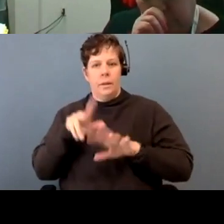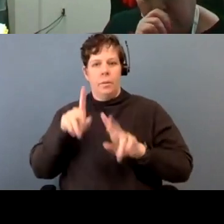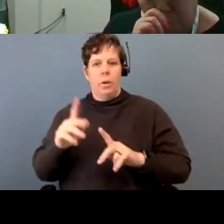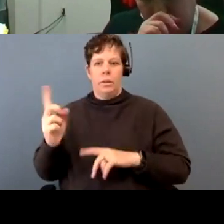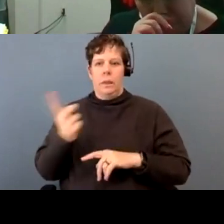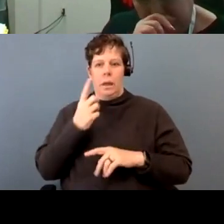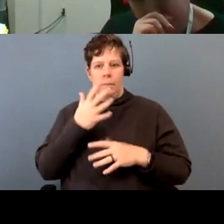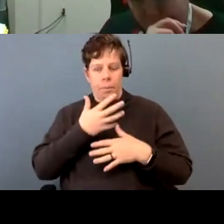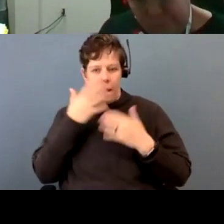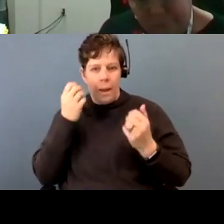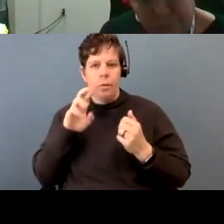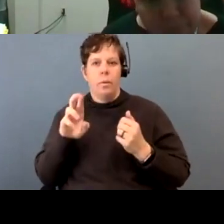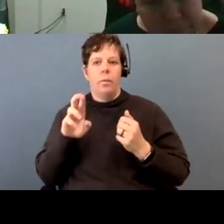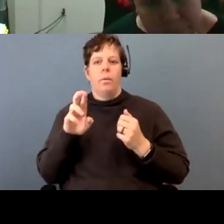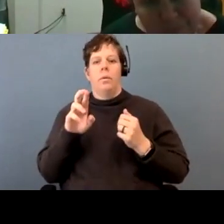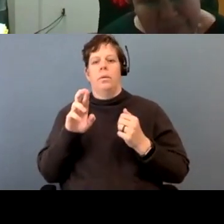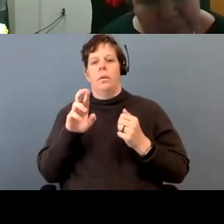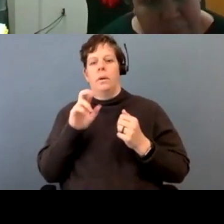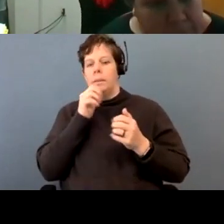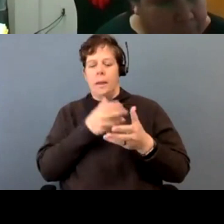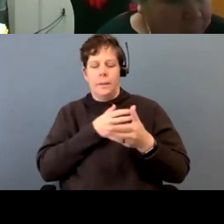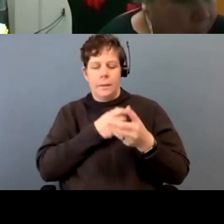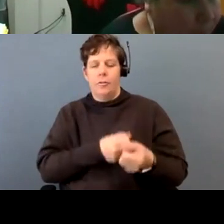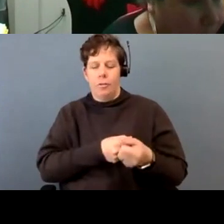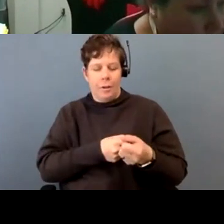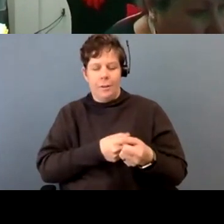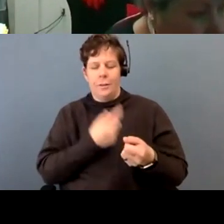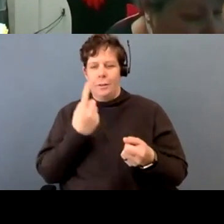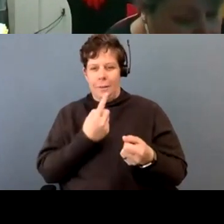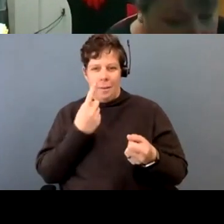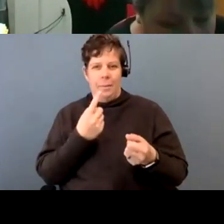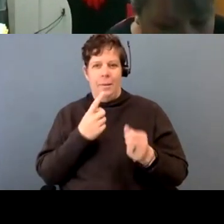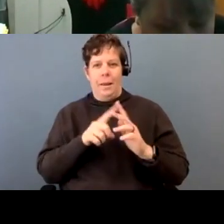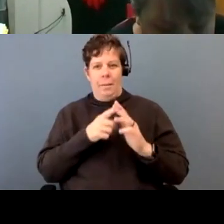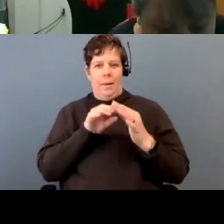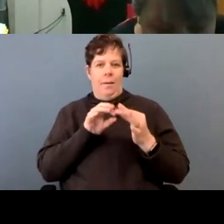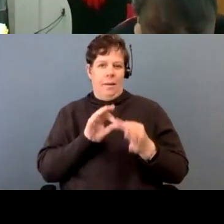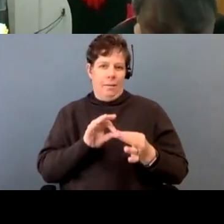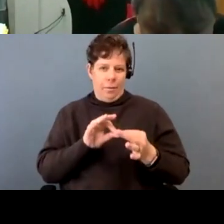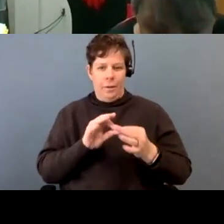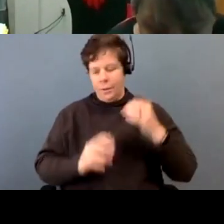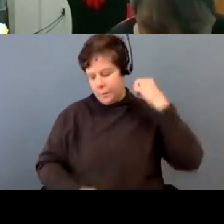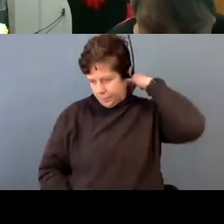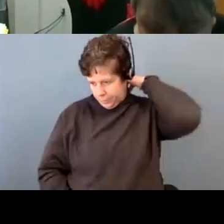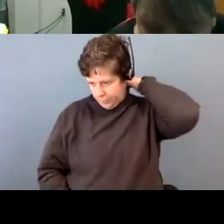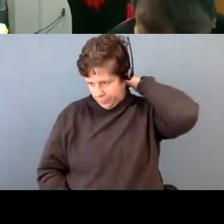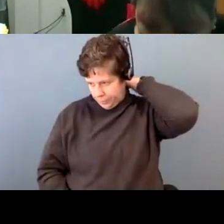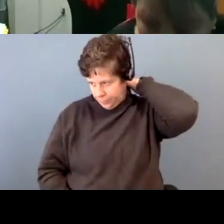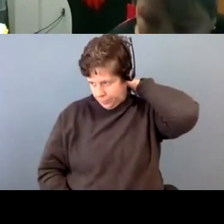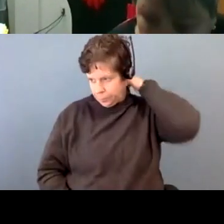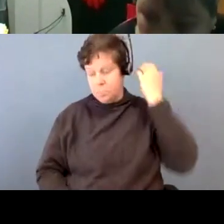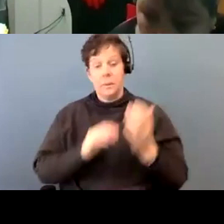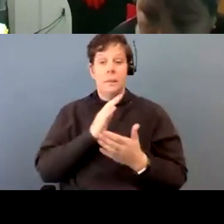doesn't trust them in the beginning. And, um, some people get it. Some people